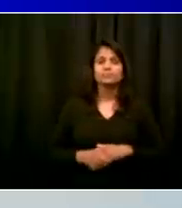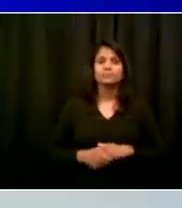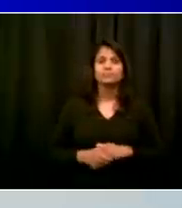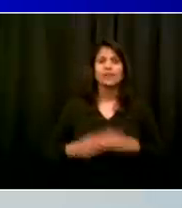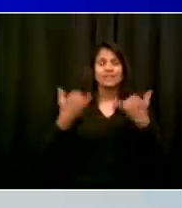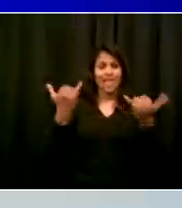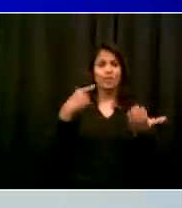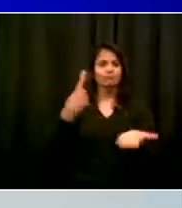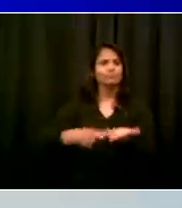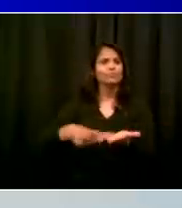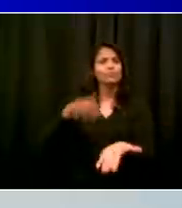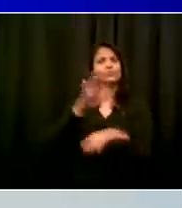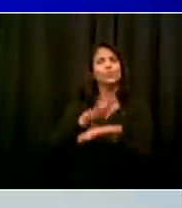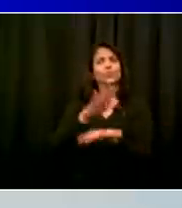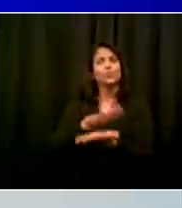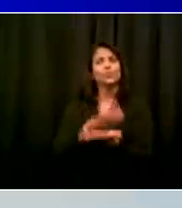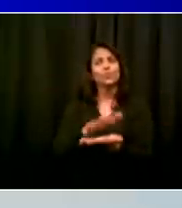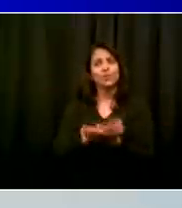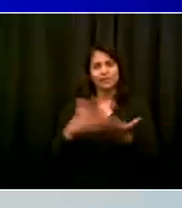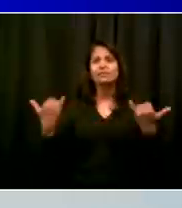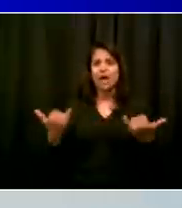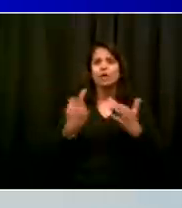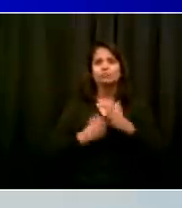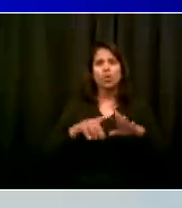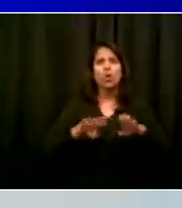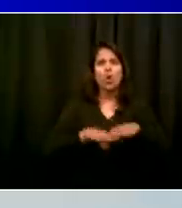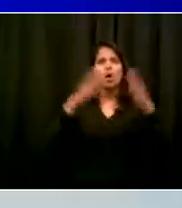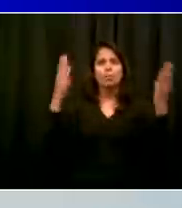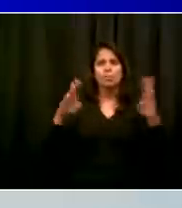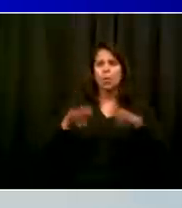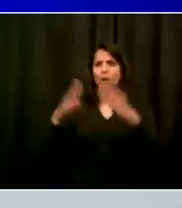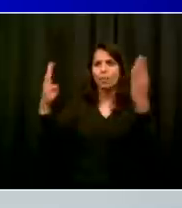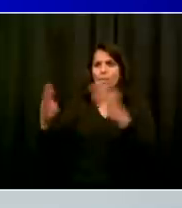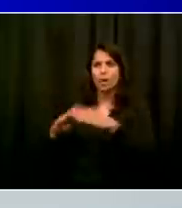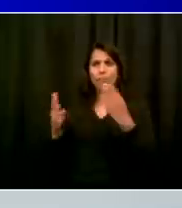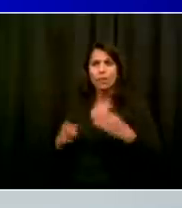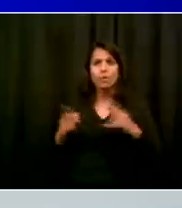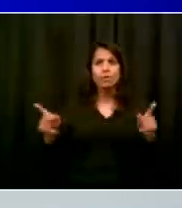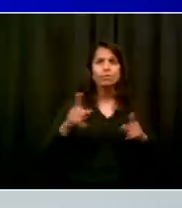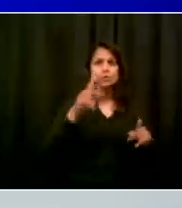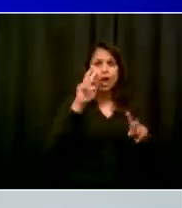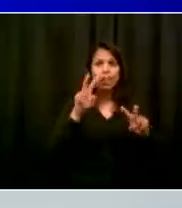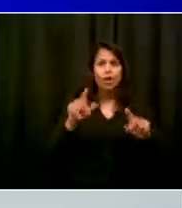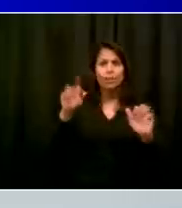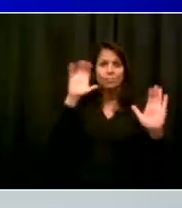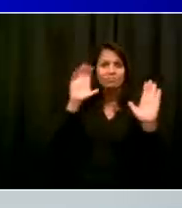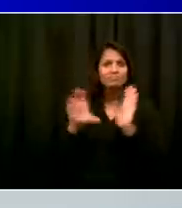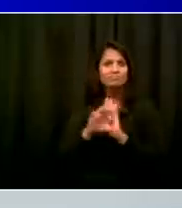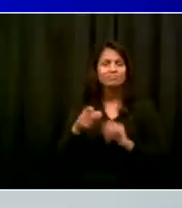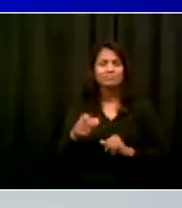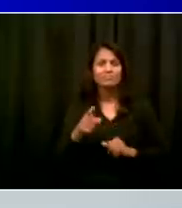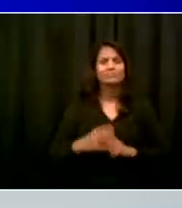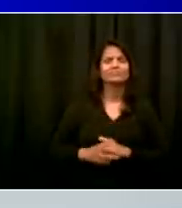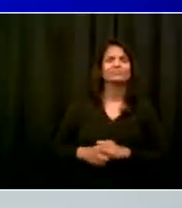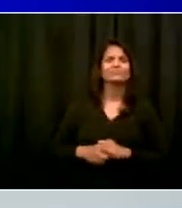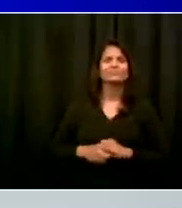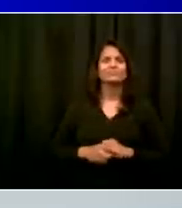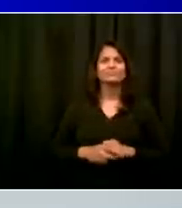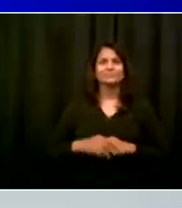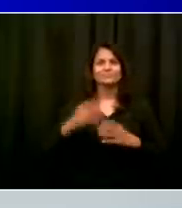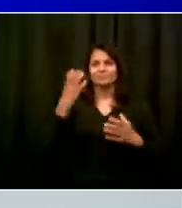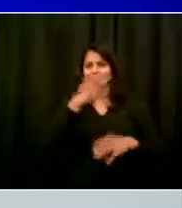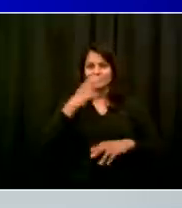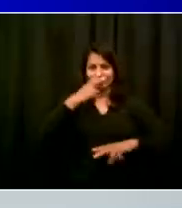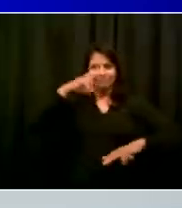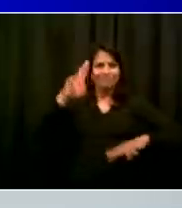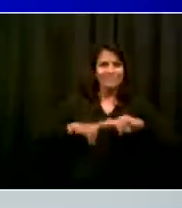health and safety. By the way, as you see in that picture, our kids are doing their share. And when the chancellor and I were at the Island School yesterday on Houston